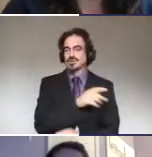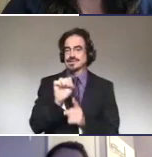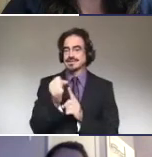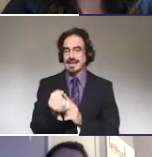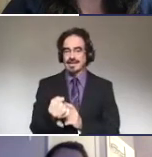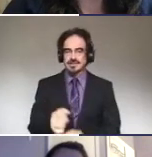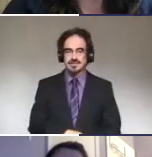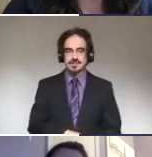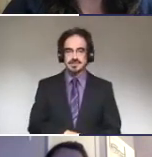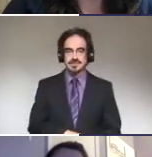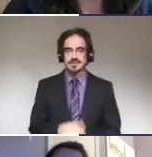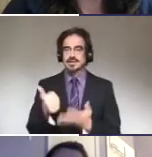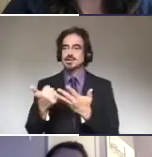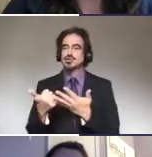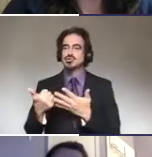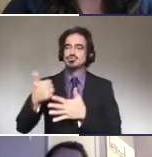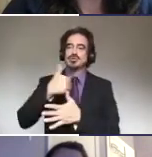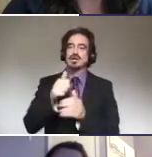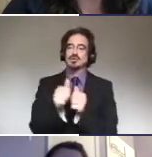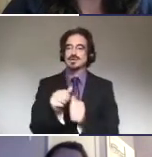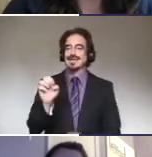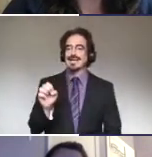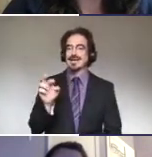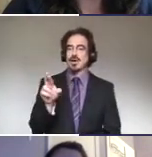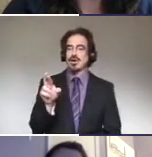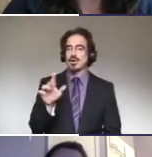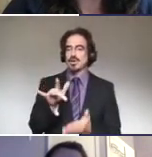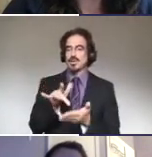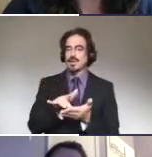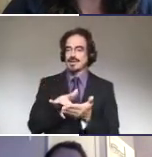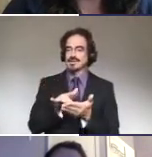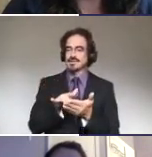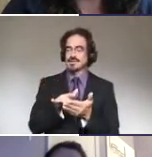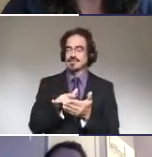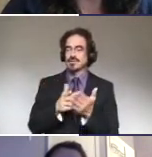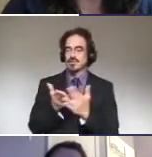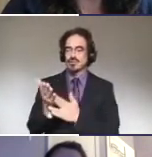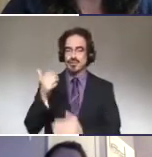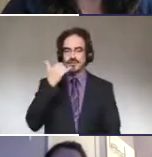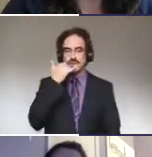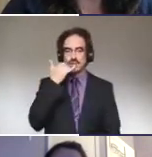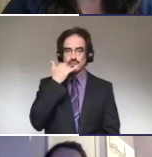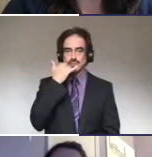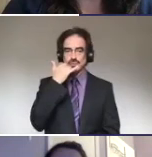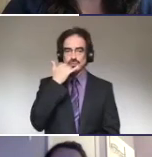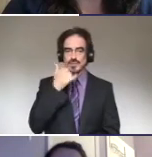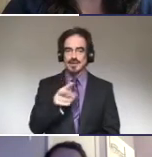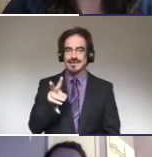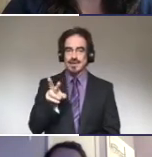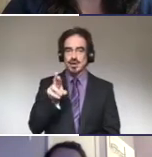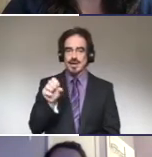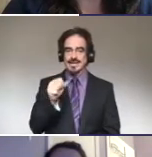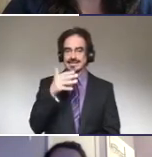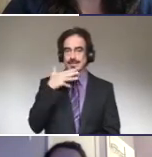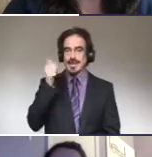triage and ER medicine over the phone. Let's see, what was that question? Is VRS the best only